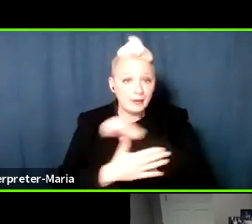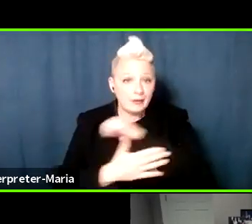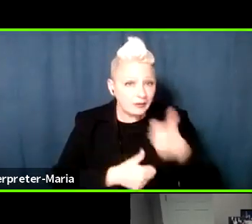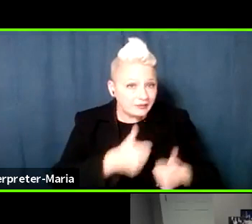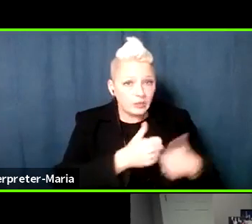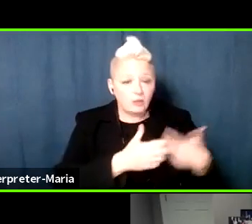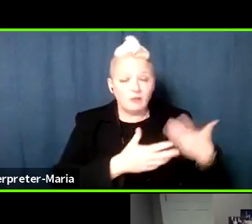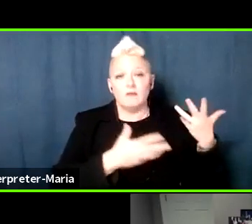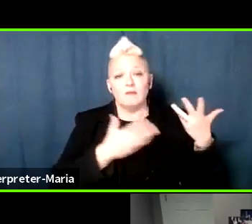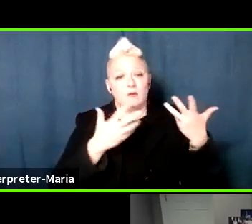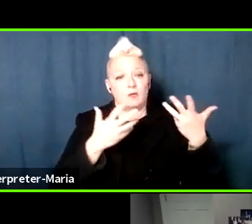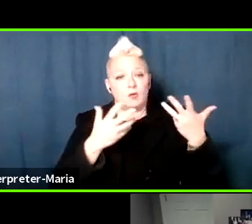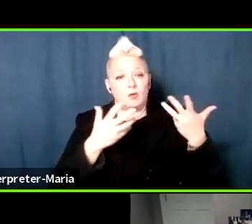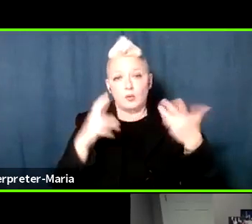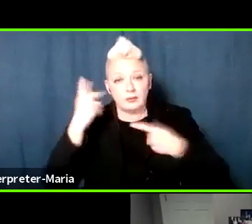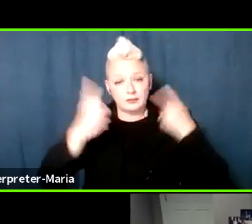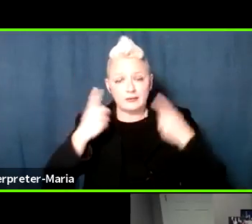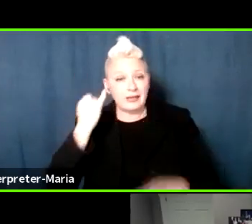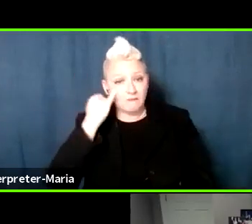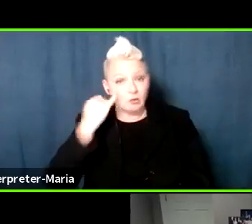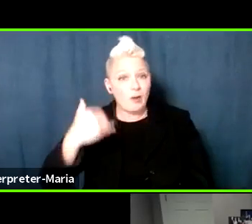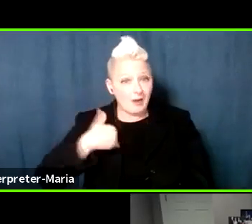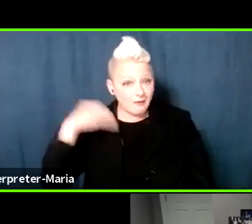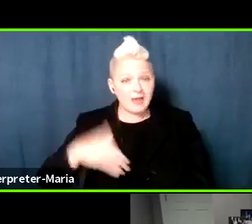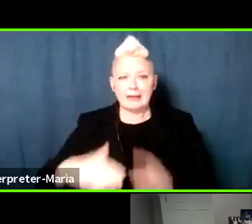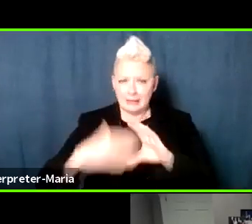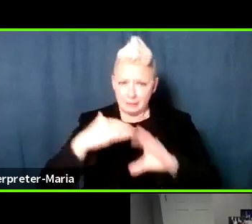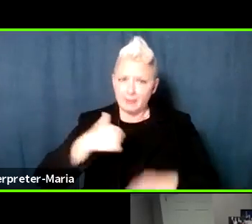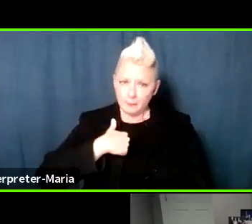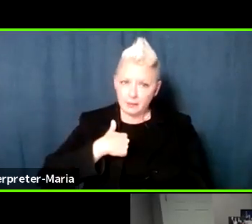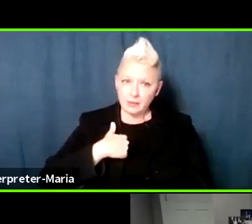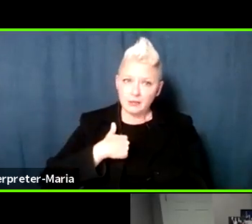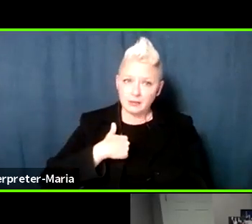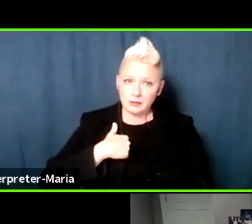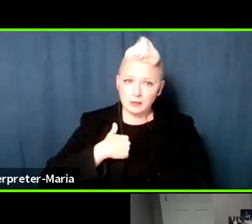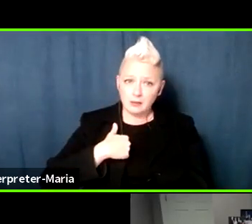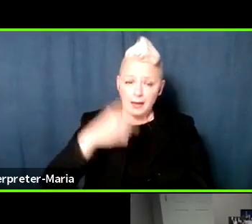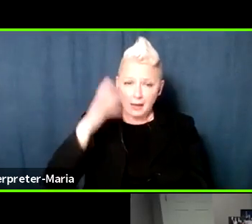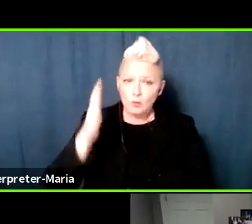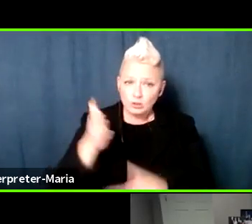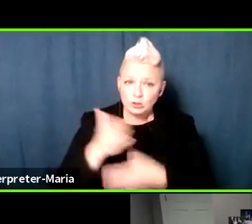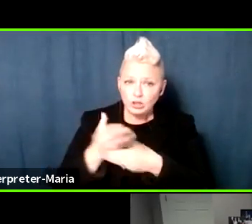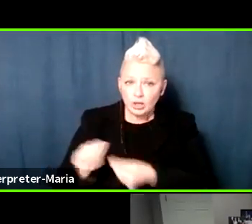consider, please make sure to email me directly and we will share them.